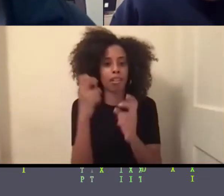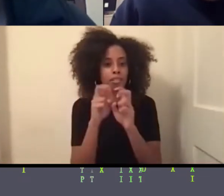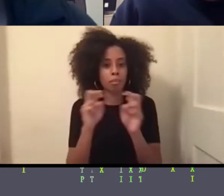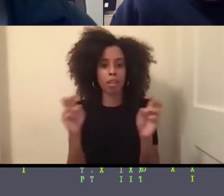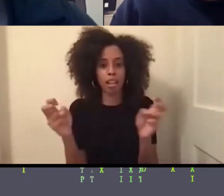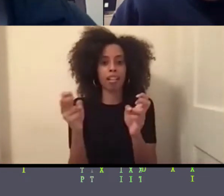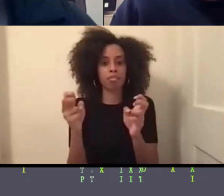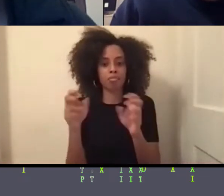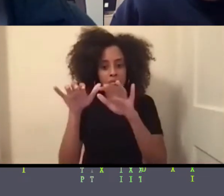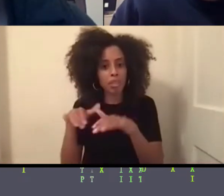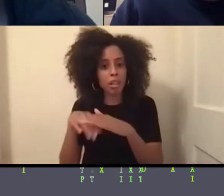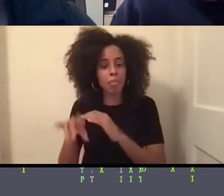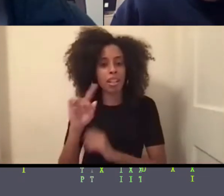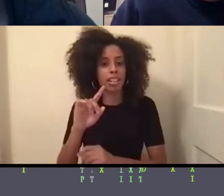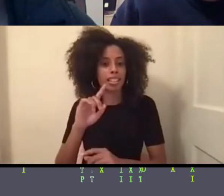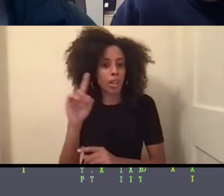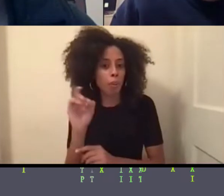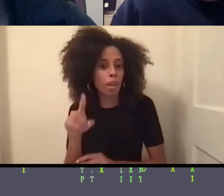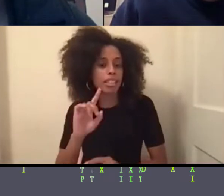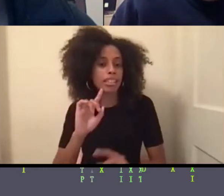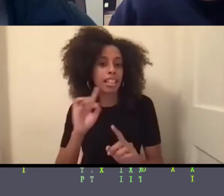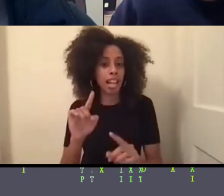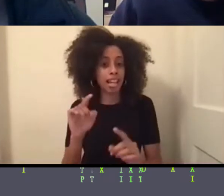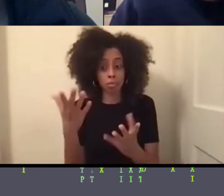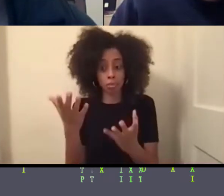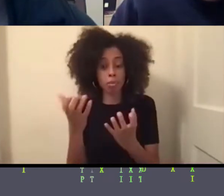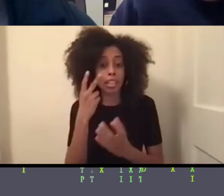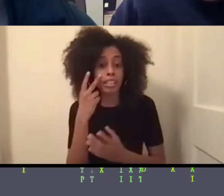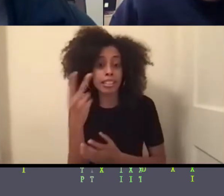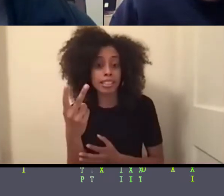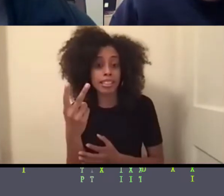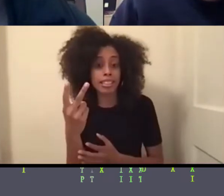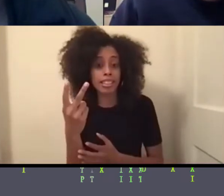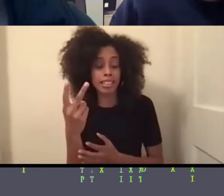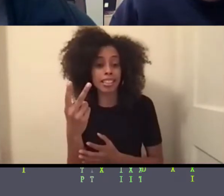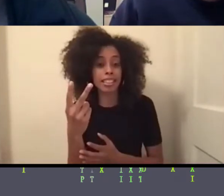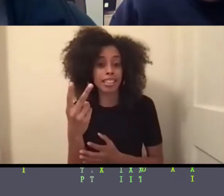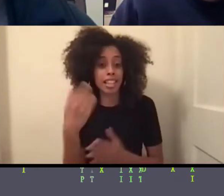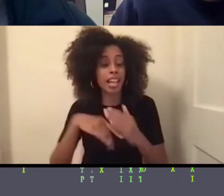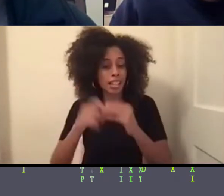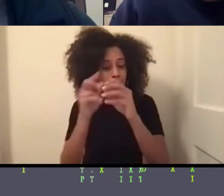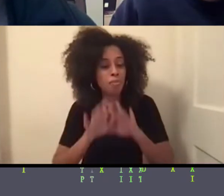Q&A, because we also want to see those and address them while we're here together in this space.